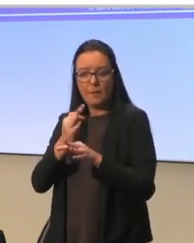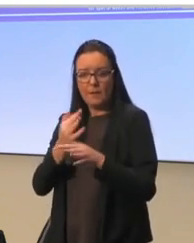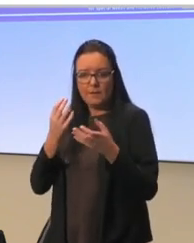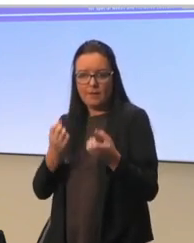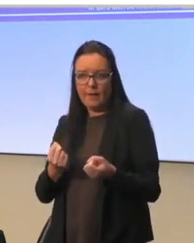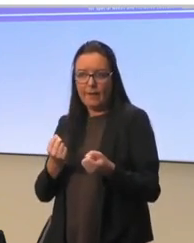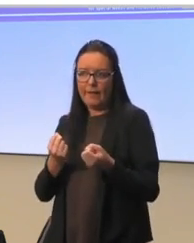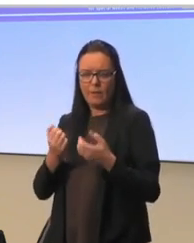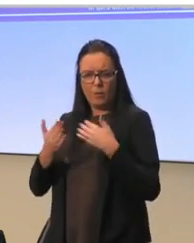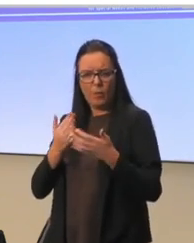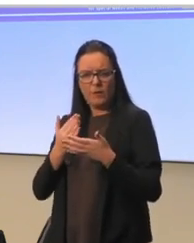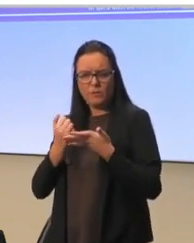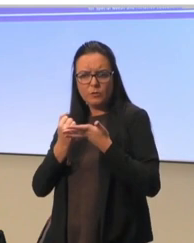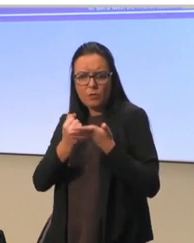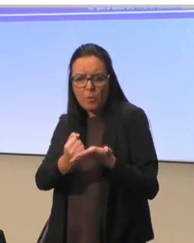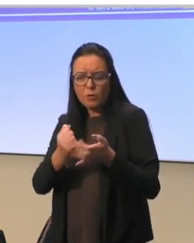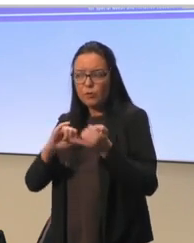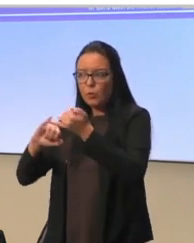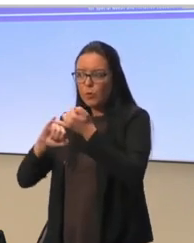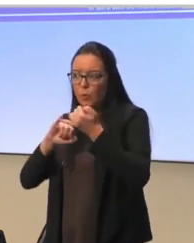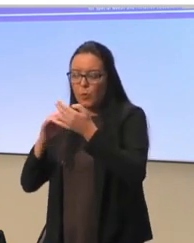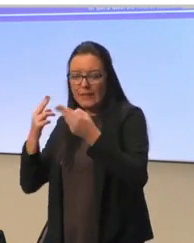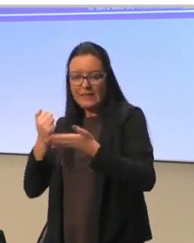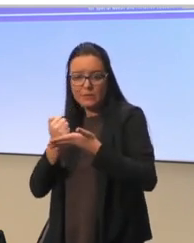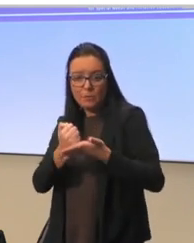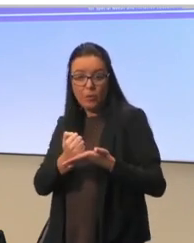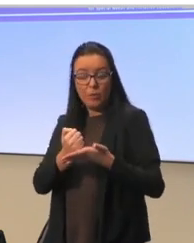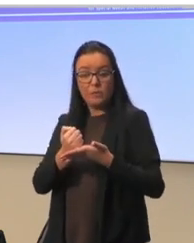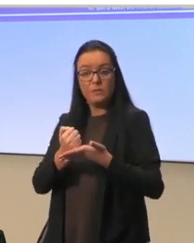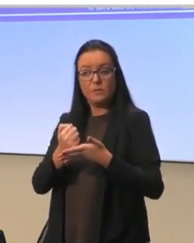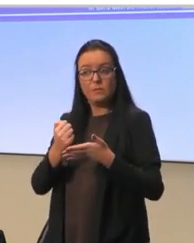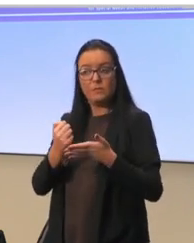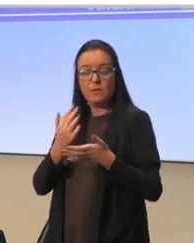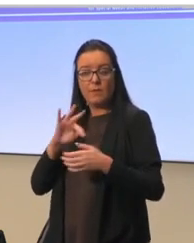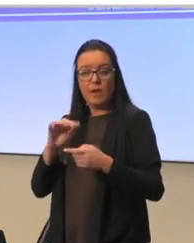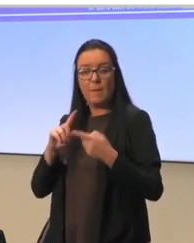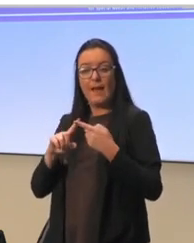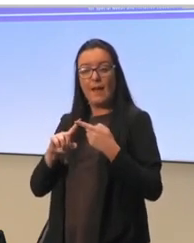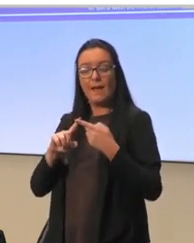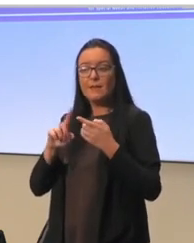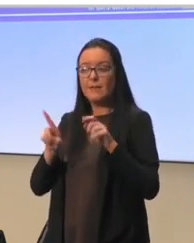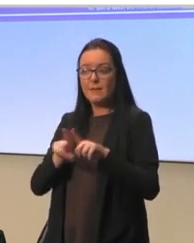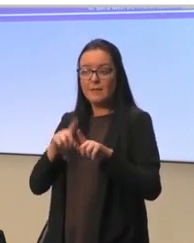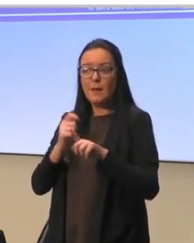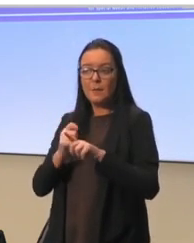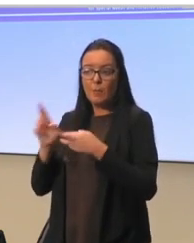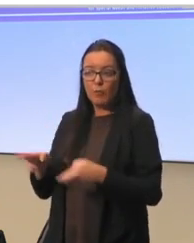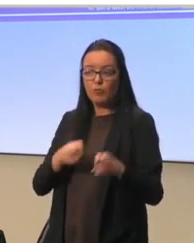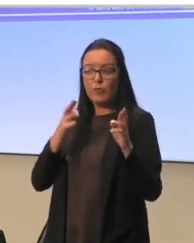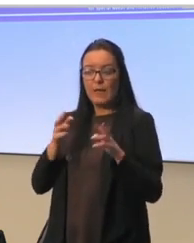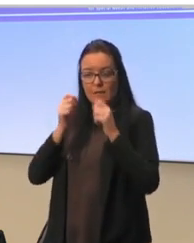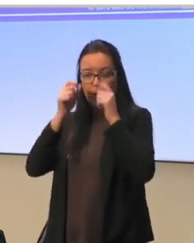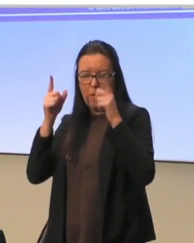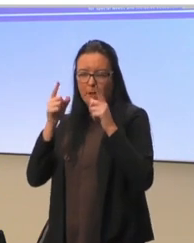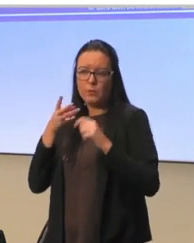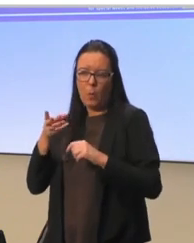in what support they need and who they need it from. And raising awareness. Okay, this I want to go back.